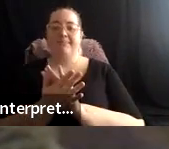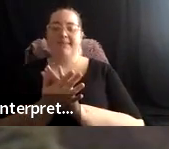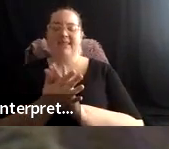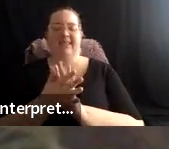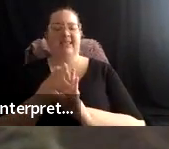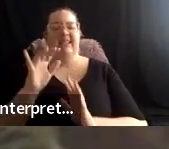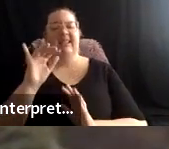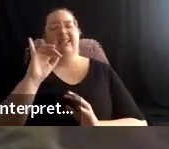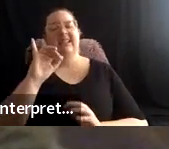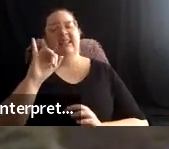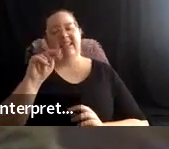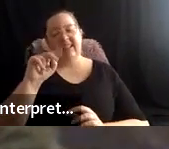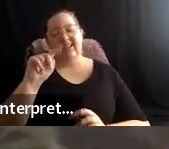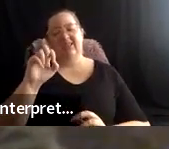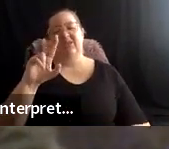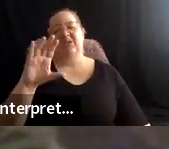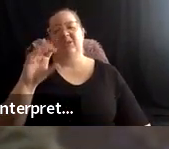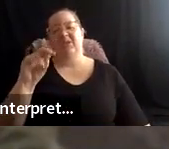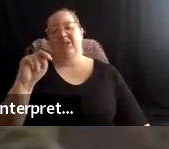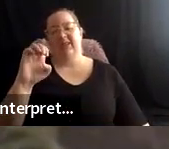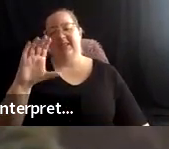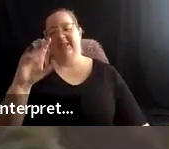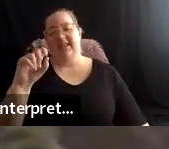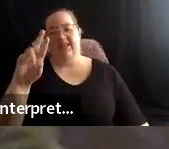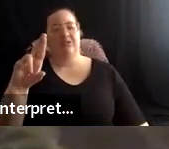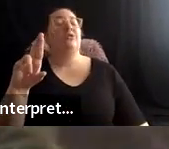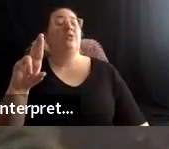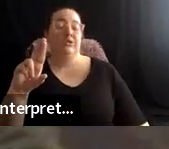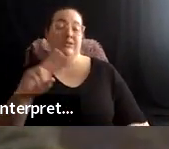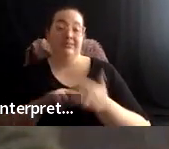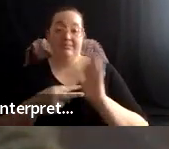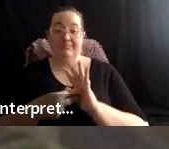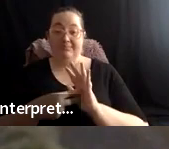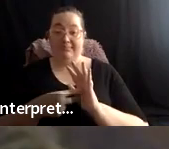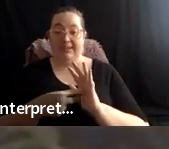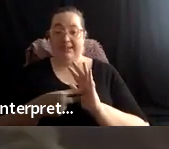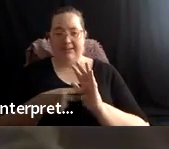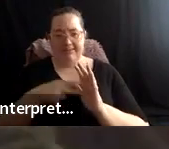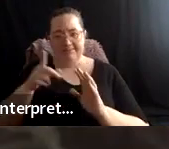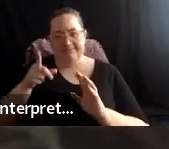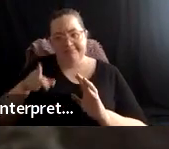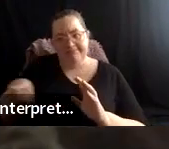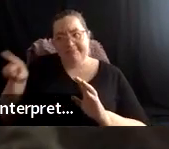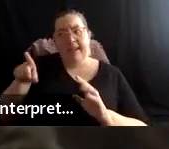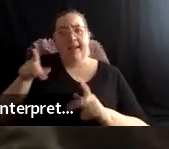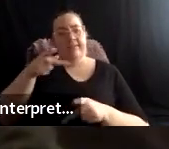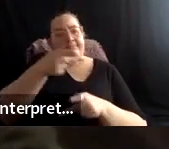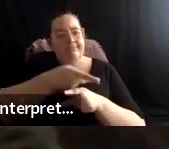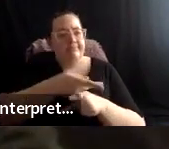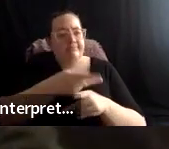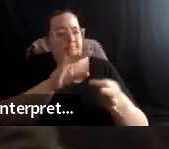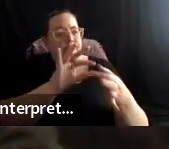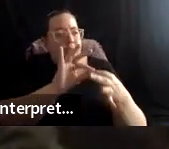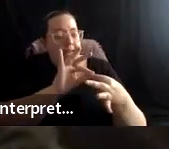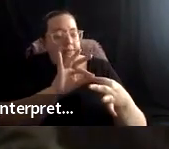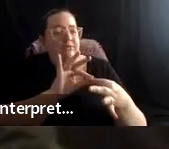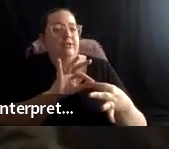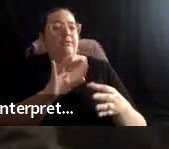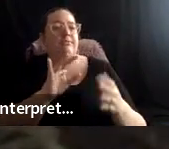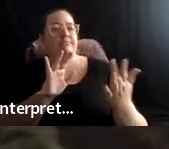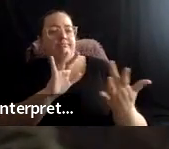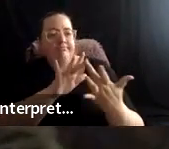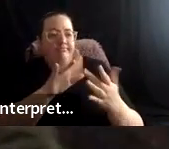relation to working with the overflow, so they tend to relationships, and they reach out to folks who are leading the,